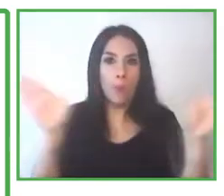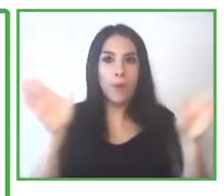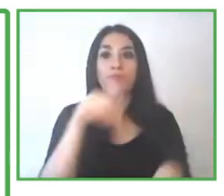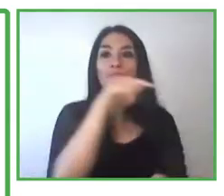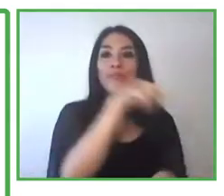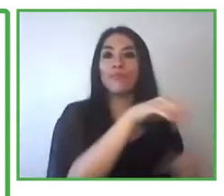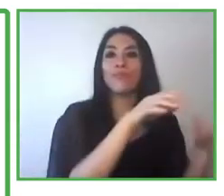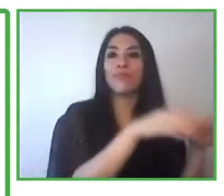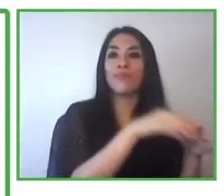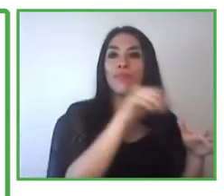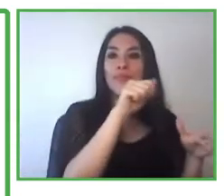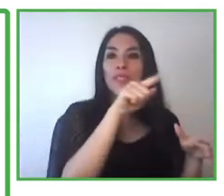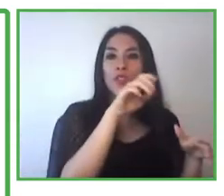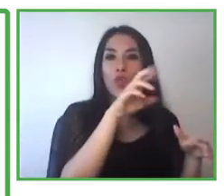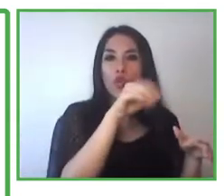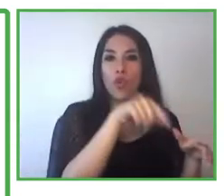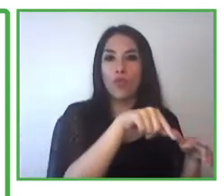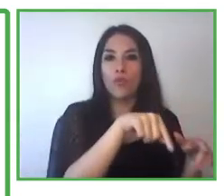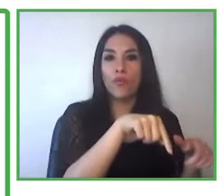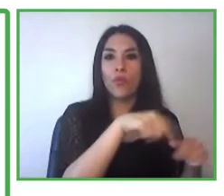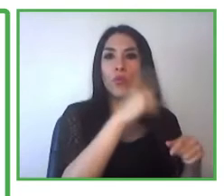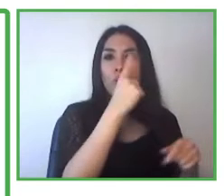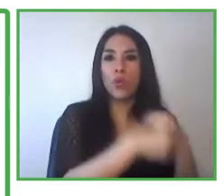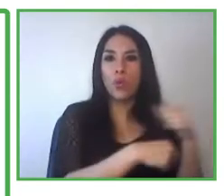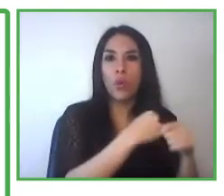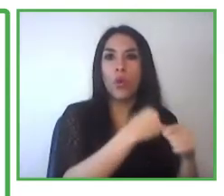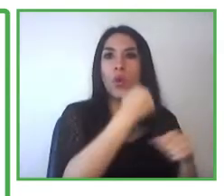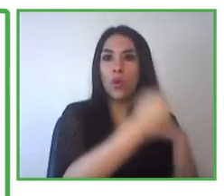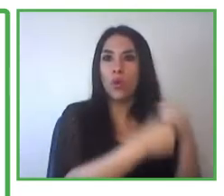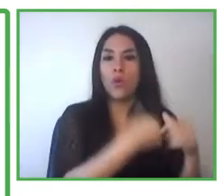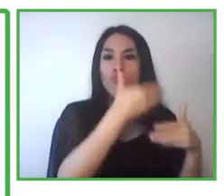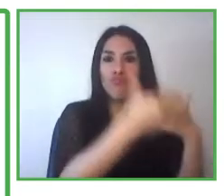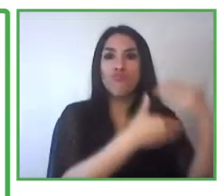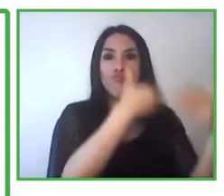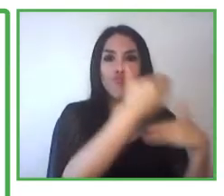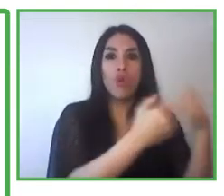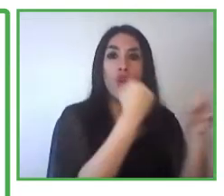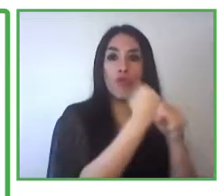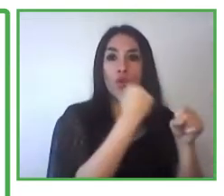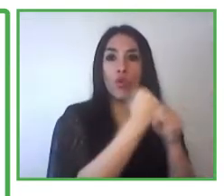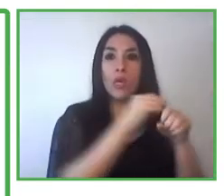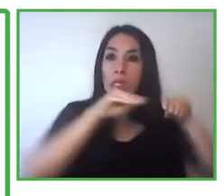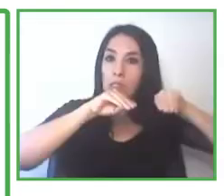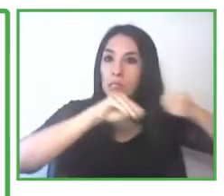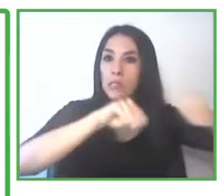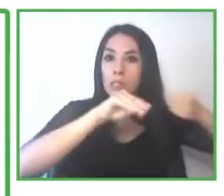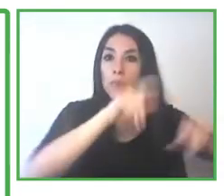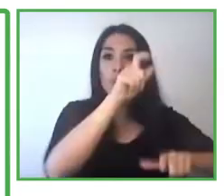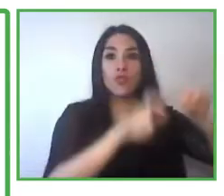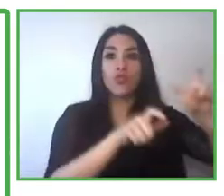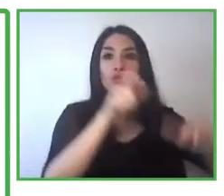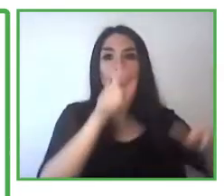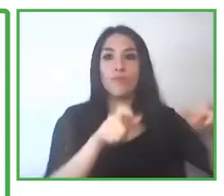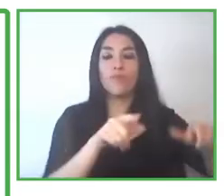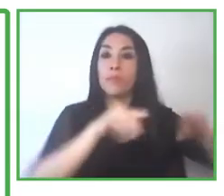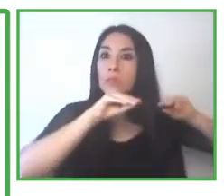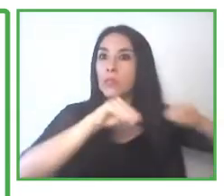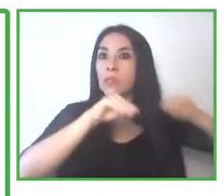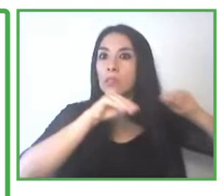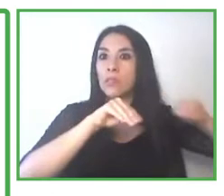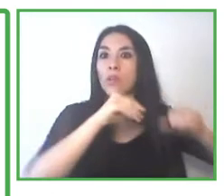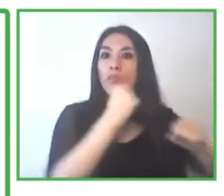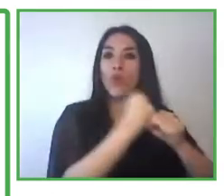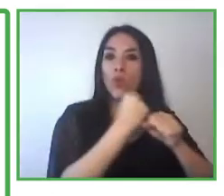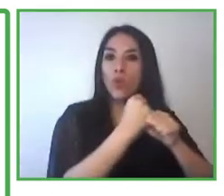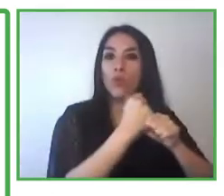has many years of experience supporting entrepreneurs to transfer their knowledge and impacts from one context to the other.